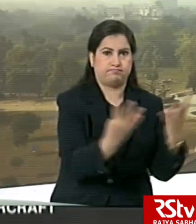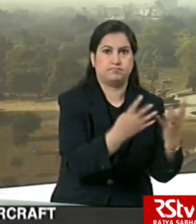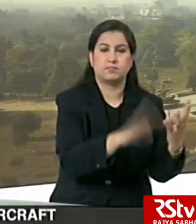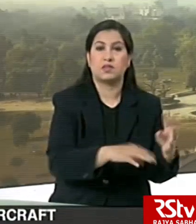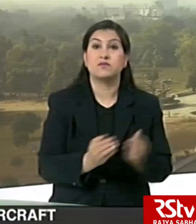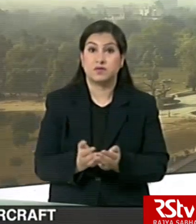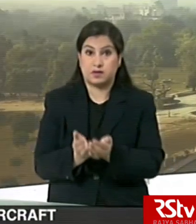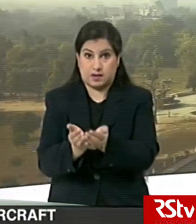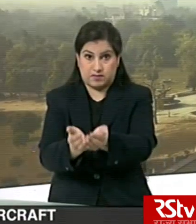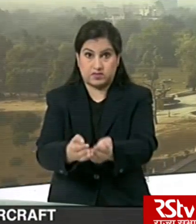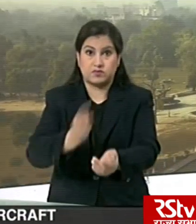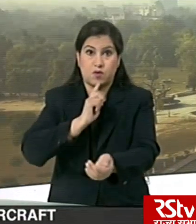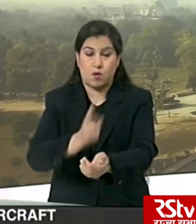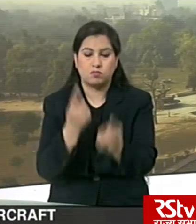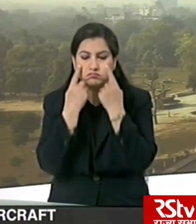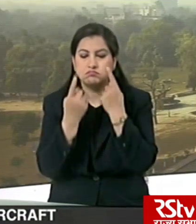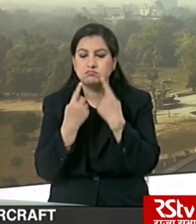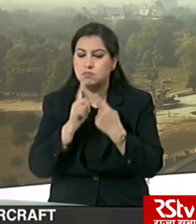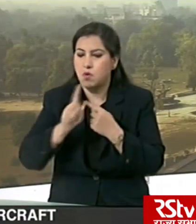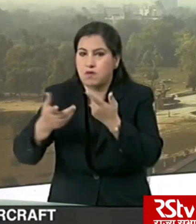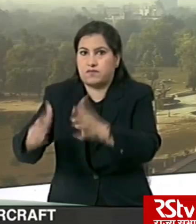chief has meanwhile ordered an investigation.